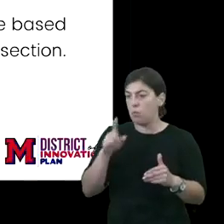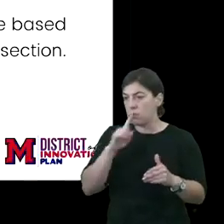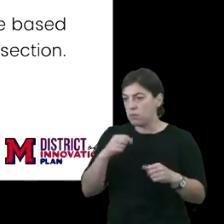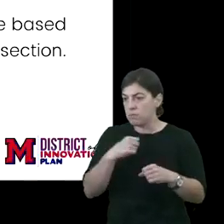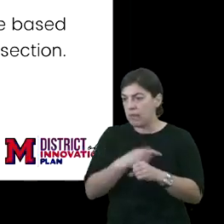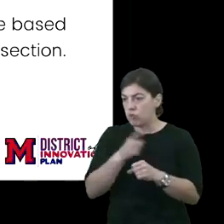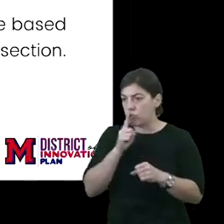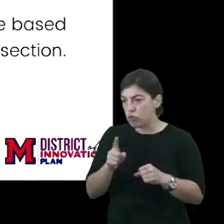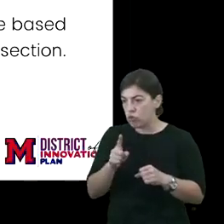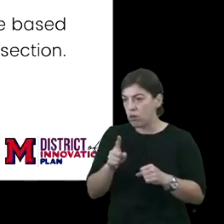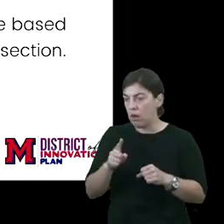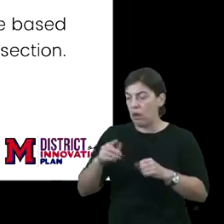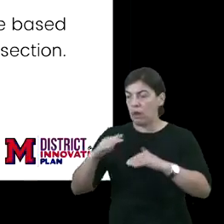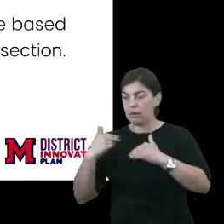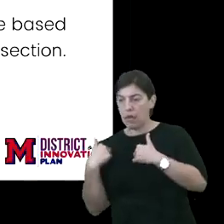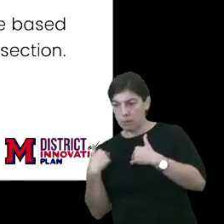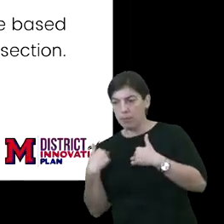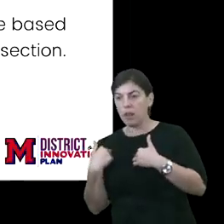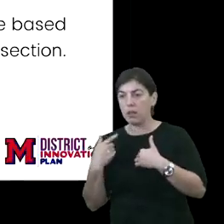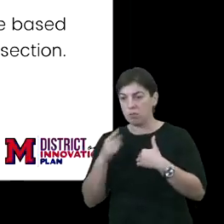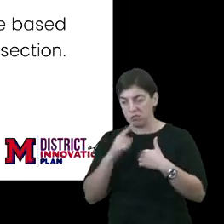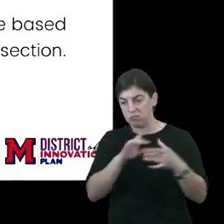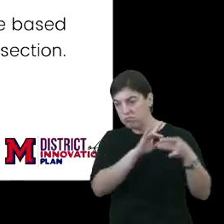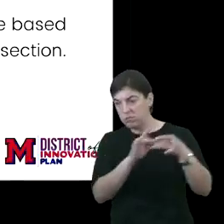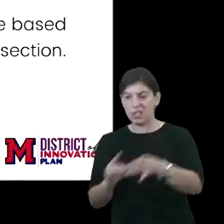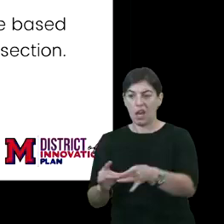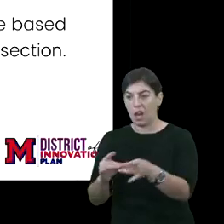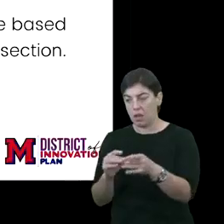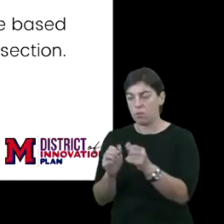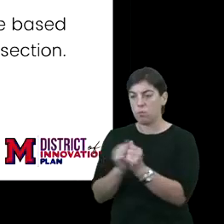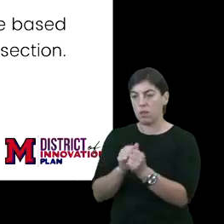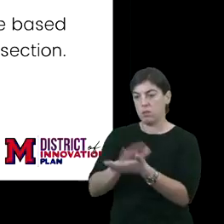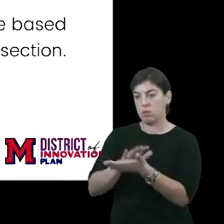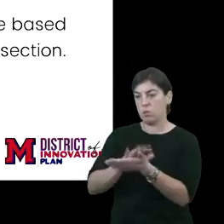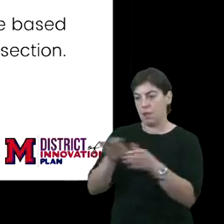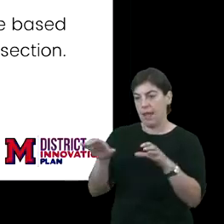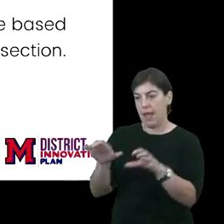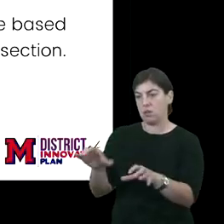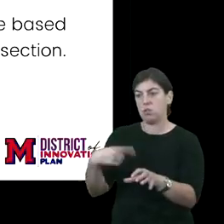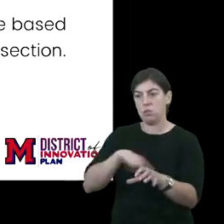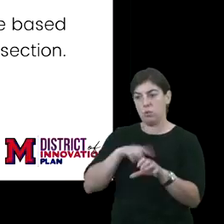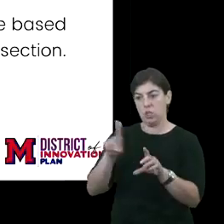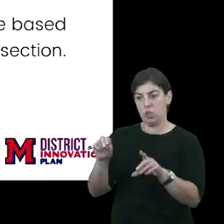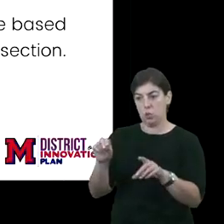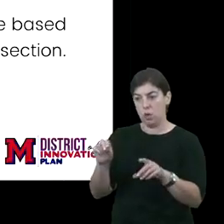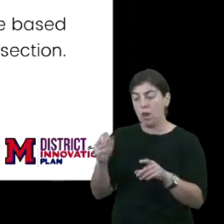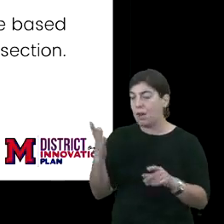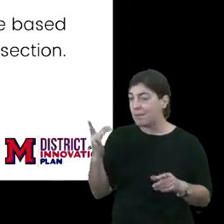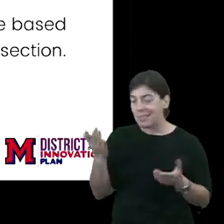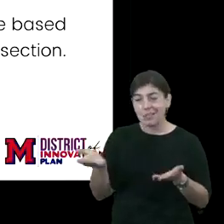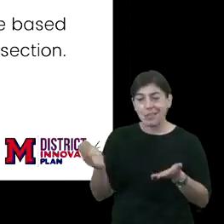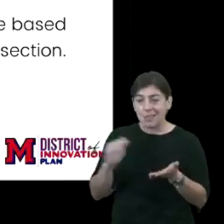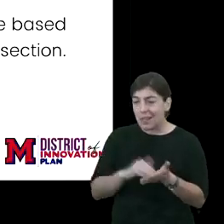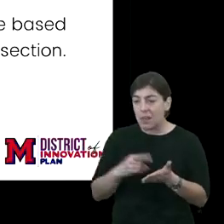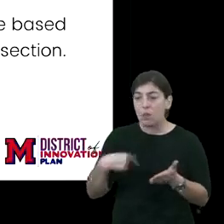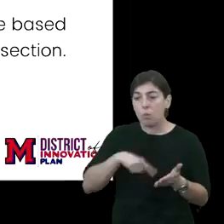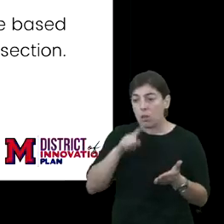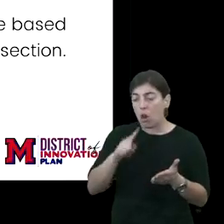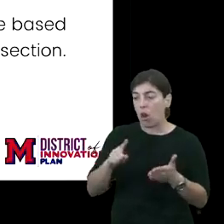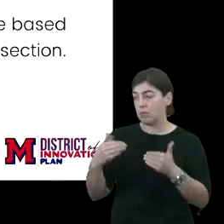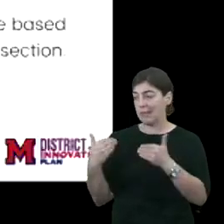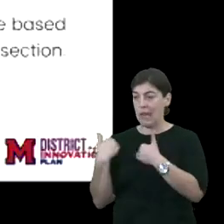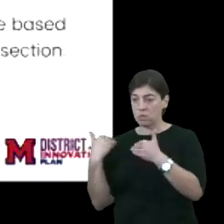ensure that accountability is truly tied to school actions that we take. Because again, we are held